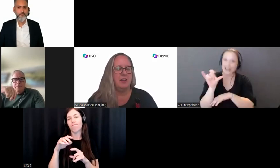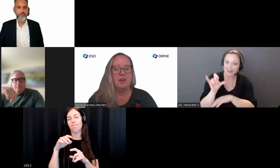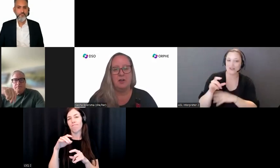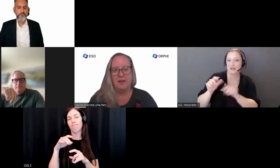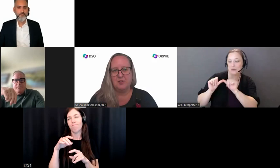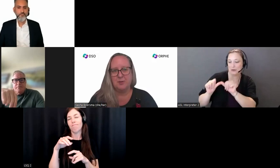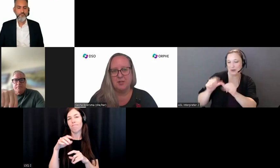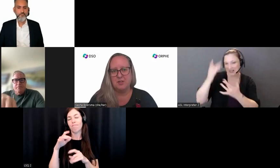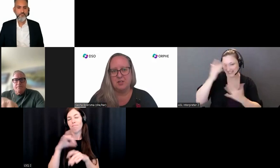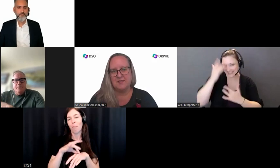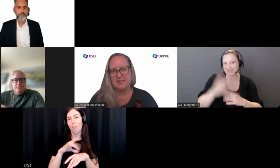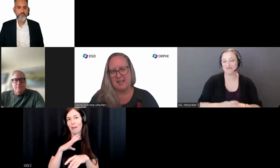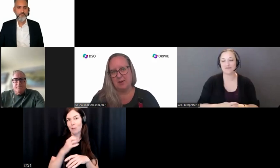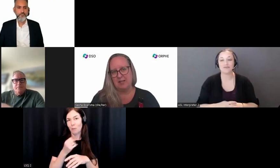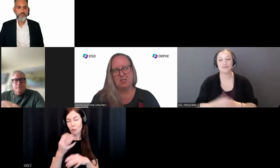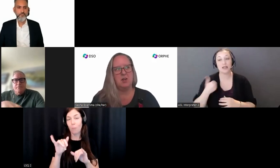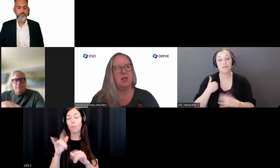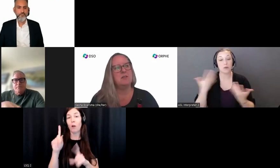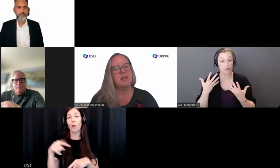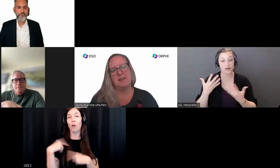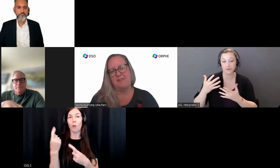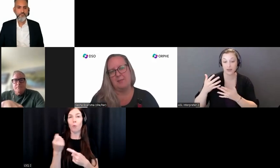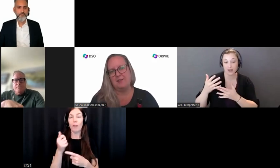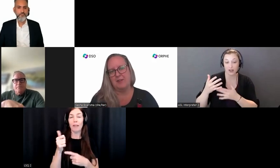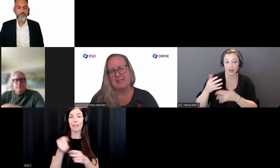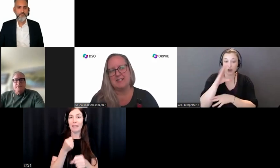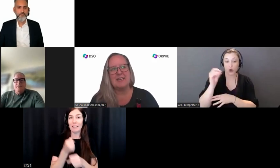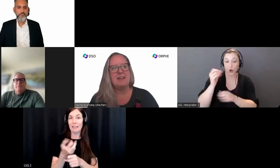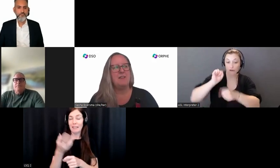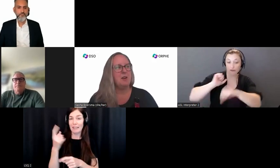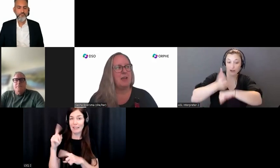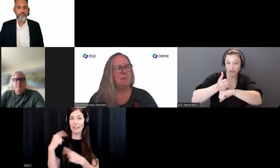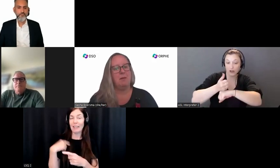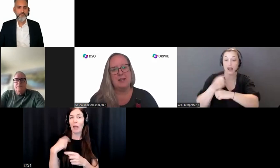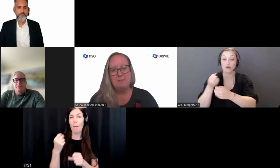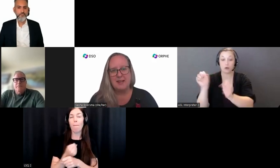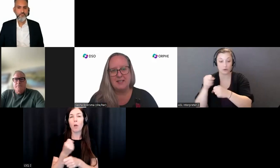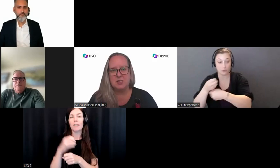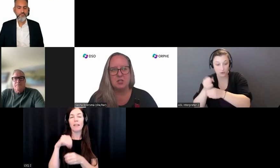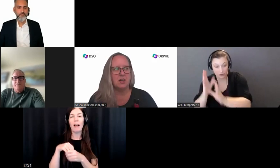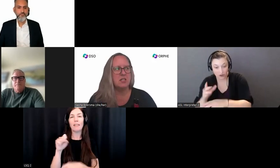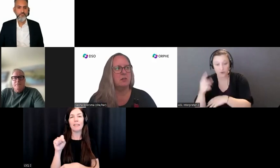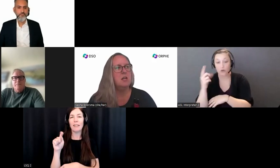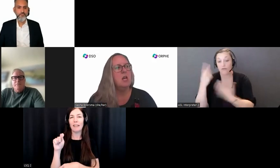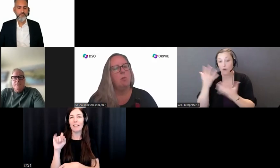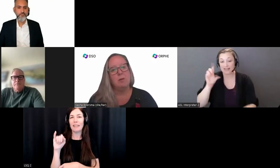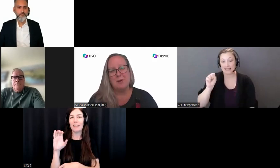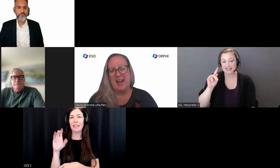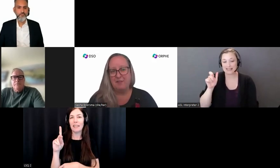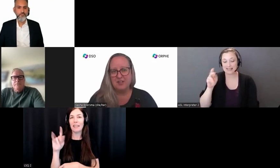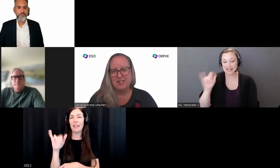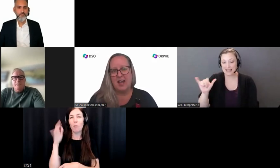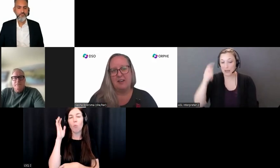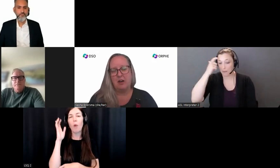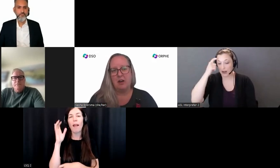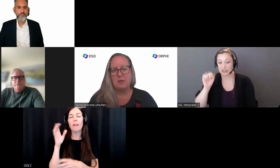have been a co-founder and producer of Sticky Brain Studios, a family-friendly video game company based in Toronto, where about